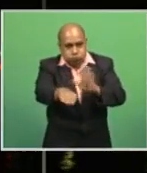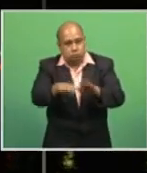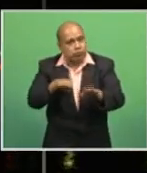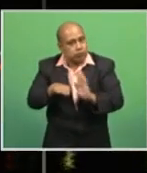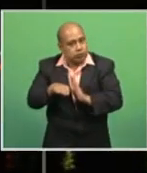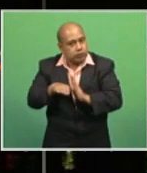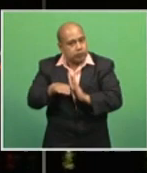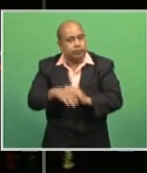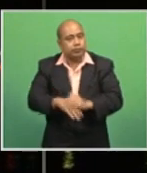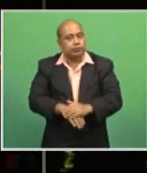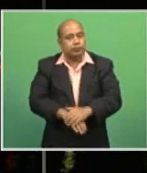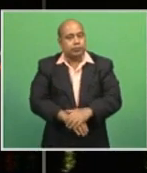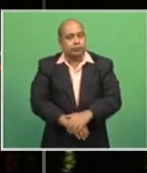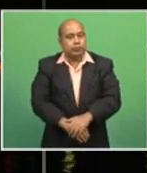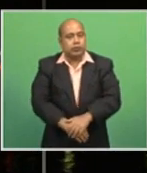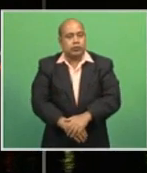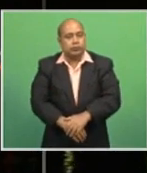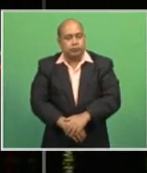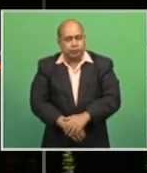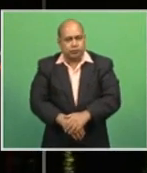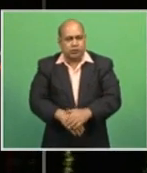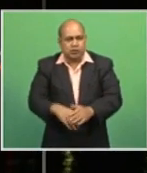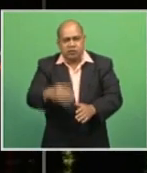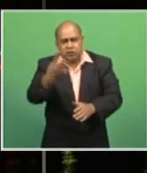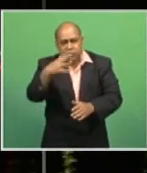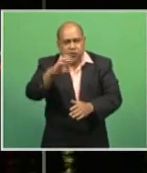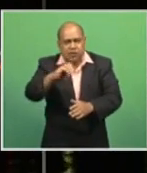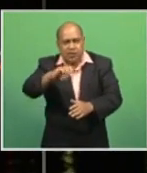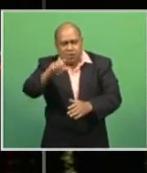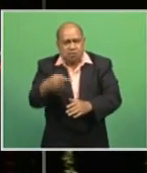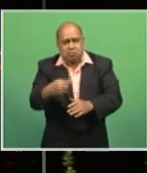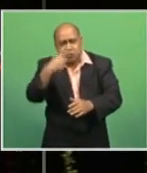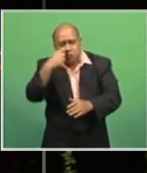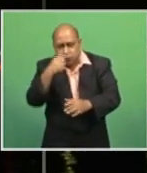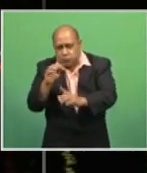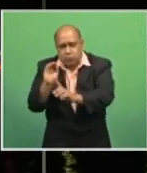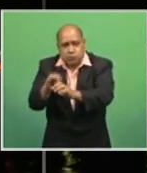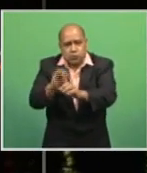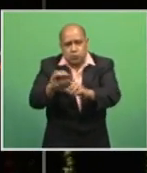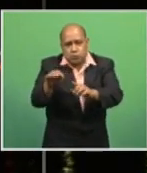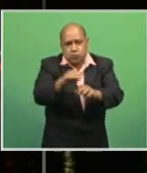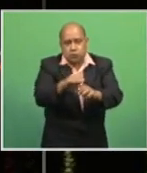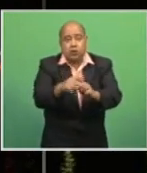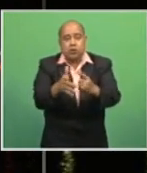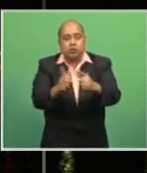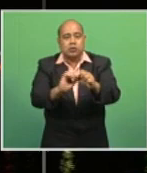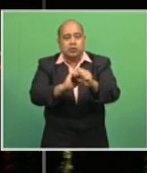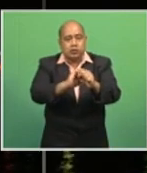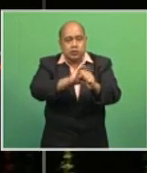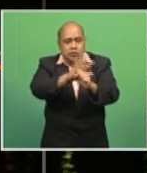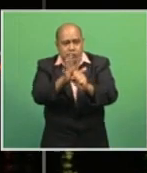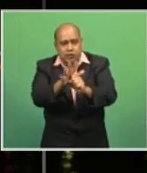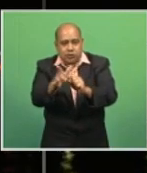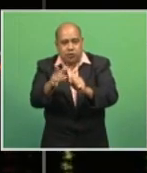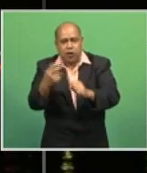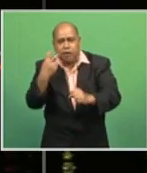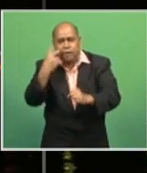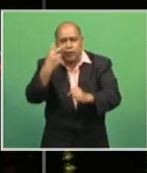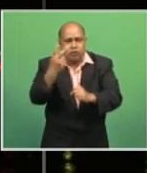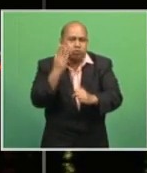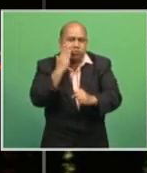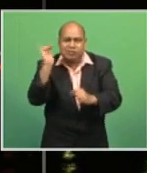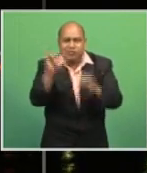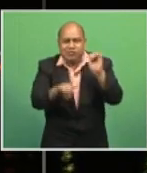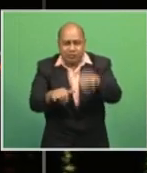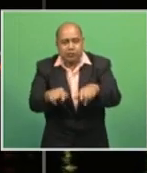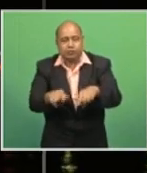Around 40,000 people have been directly affected by the impact of COVID-19 in tourism, while its broader flow-on effect